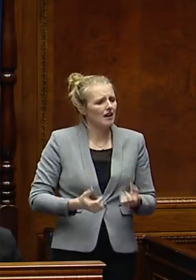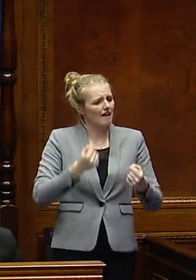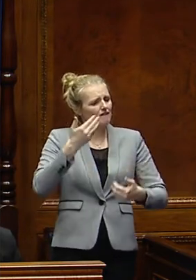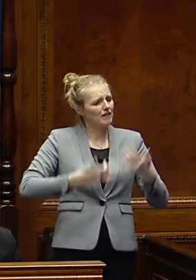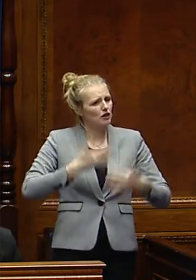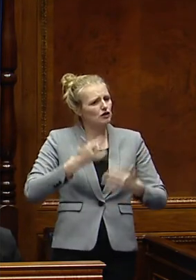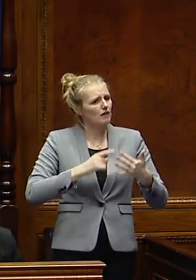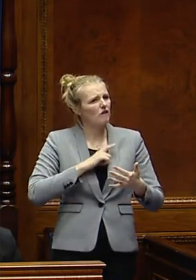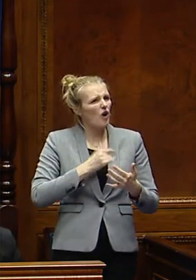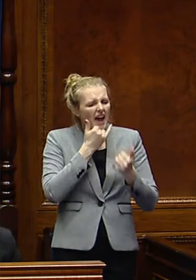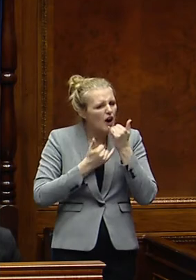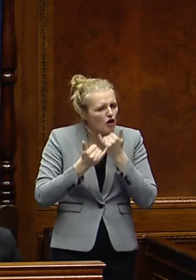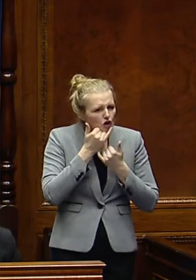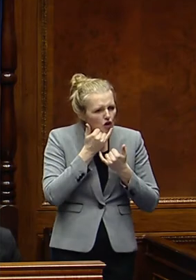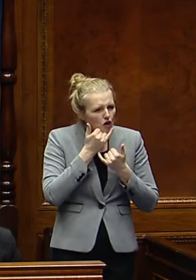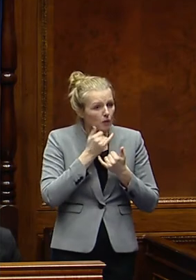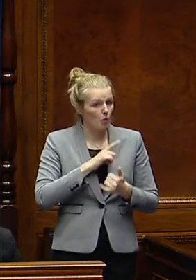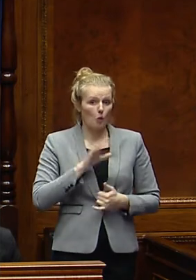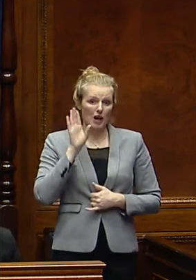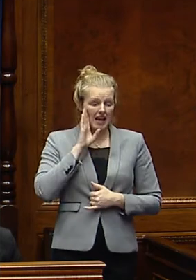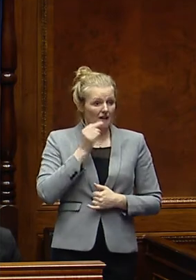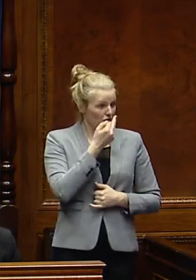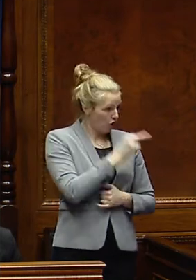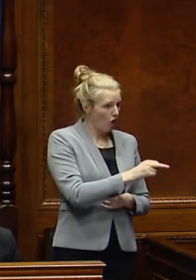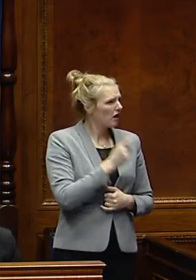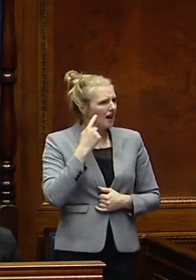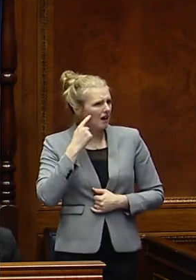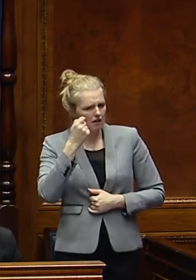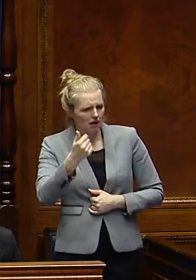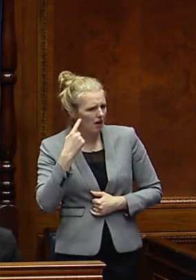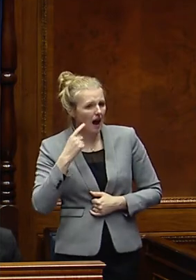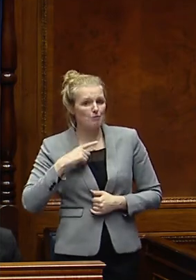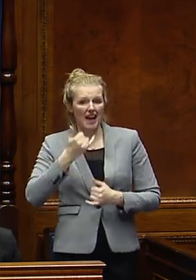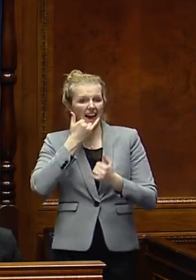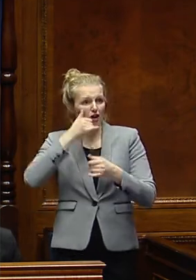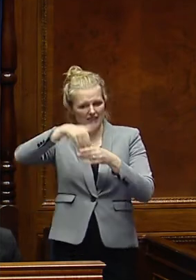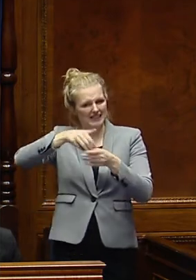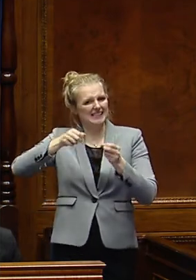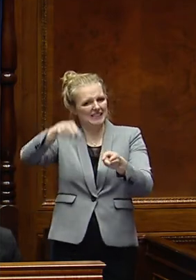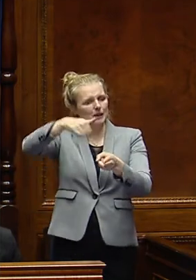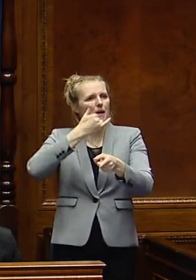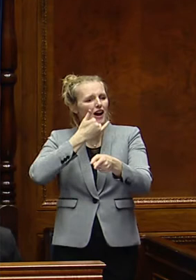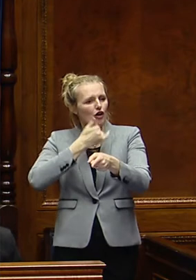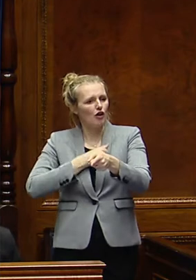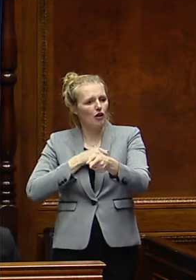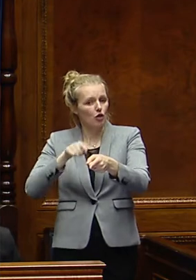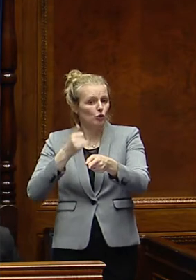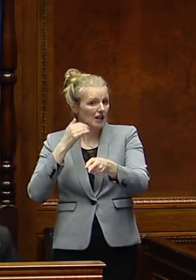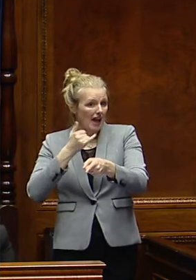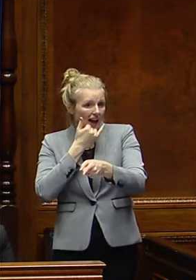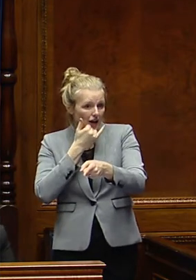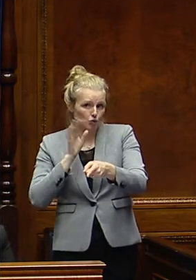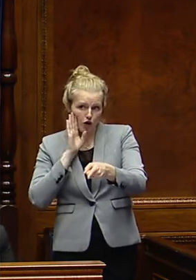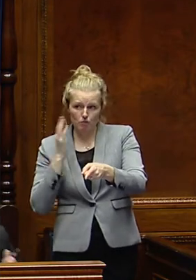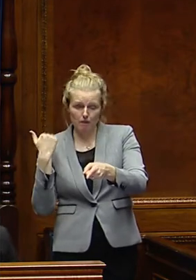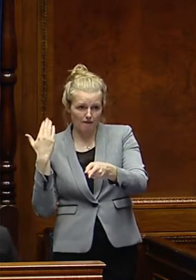in terms of error? Because we often hear about fraud. We very rarely hear about the error within the system. And errors that we heard in previous questions,